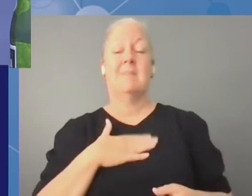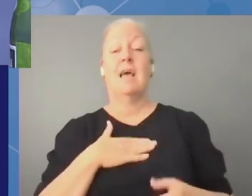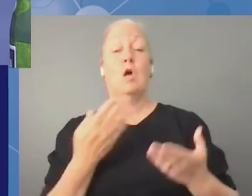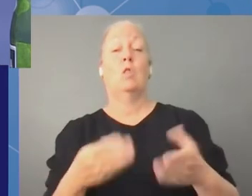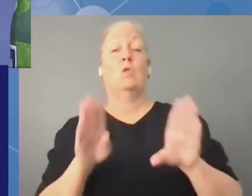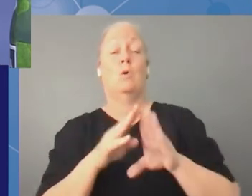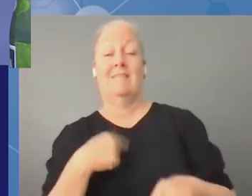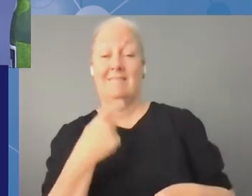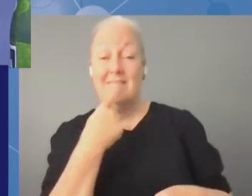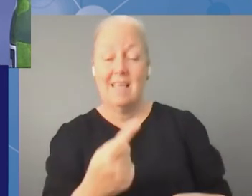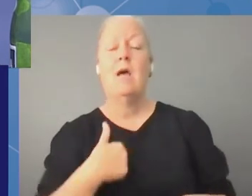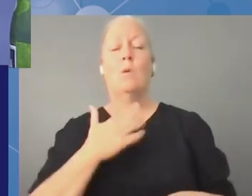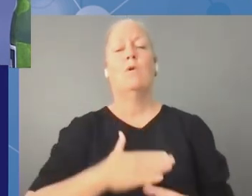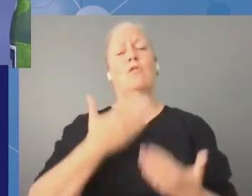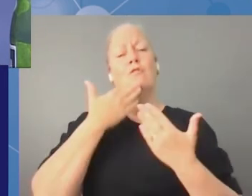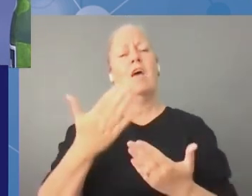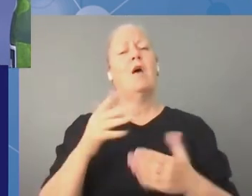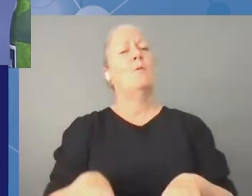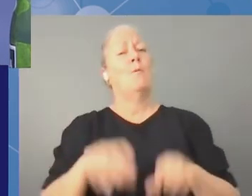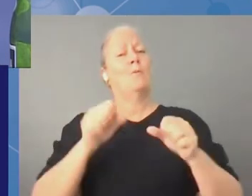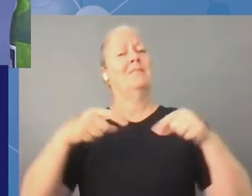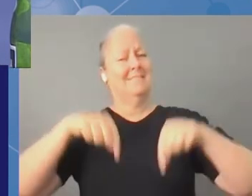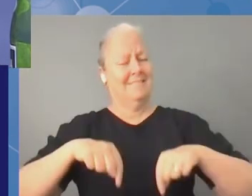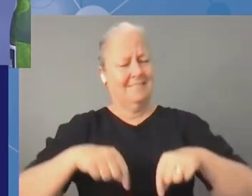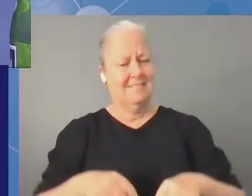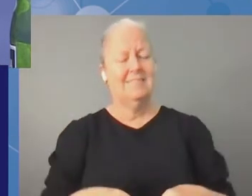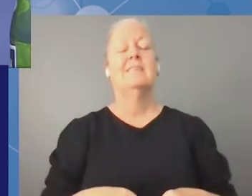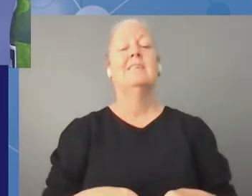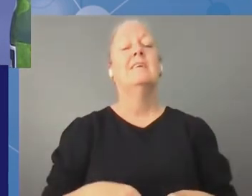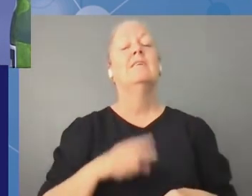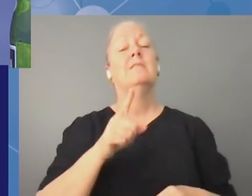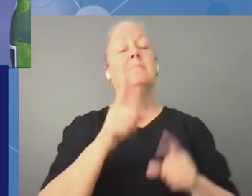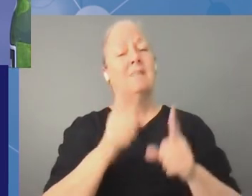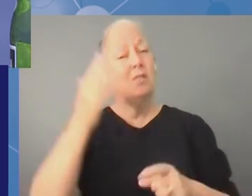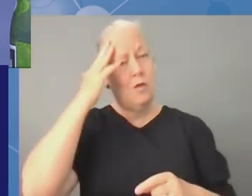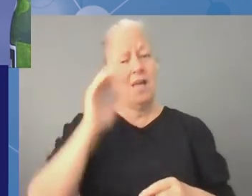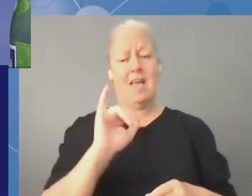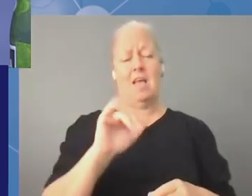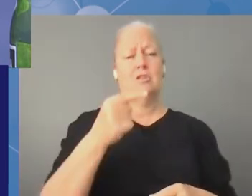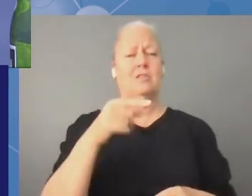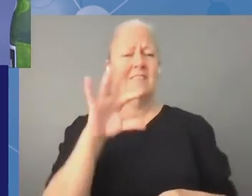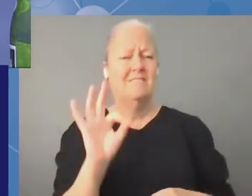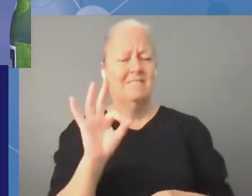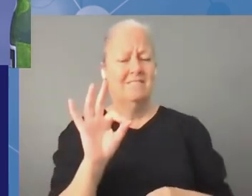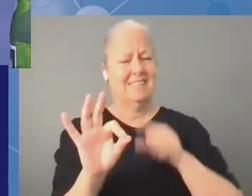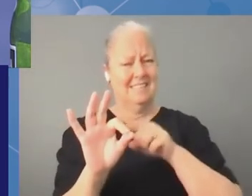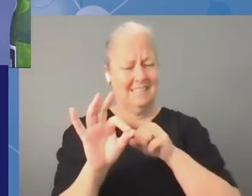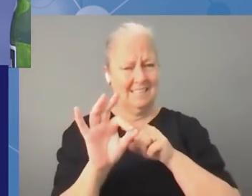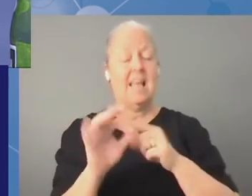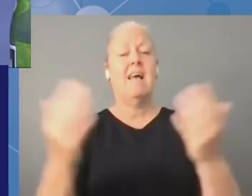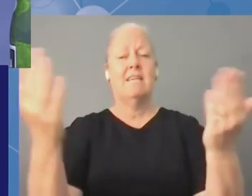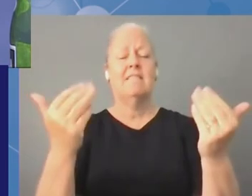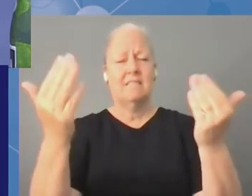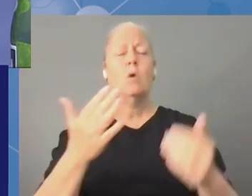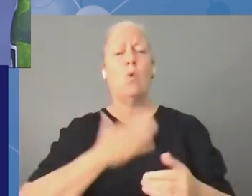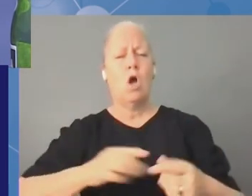thank the host is that we need to not lose the fact that the igf is there to have a space for controversial issues to